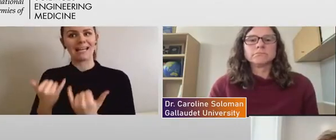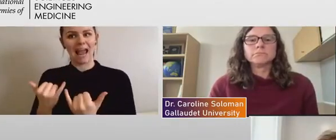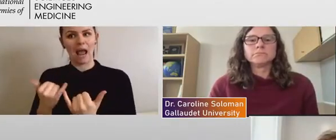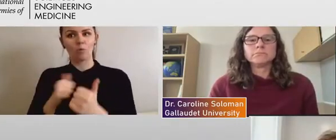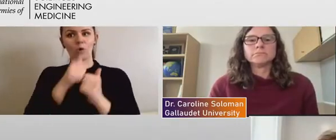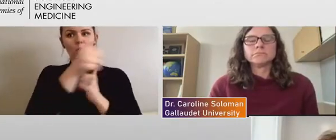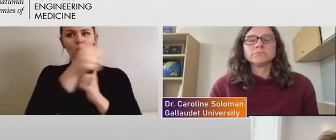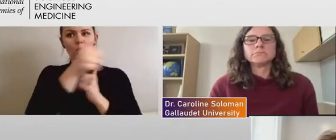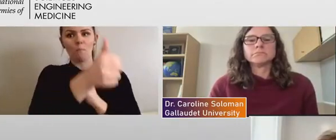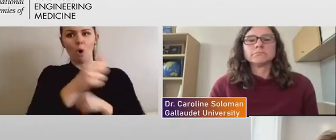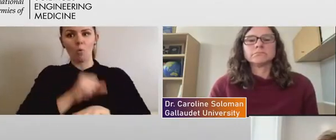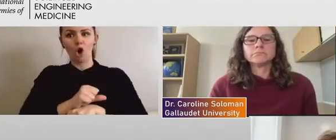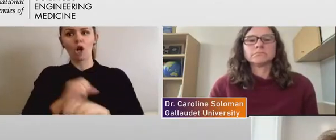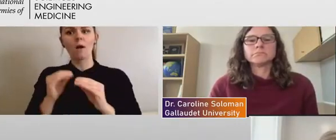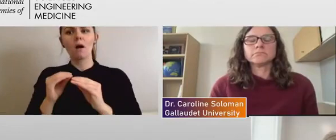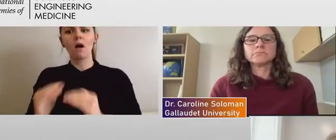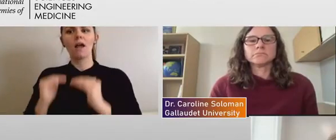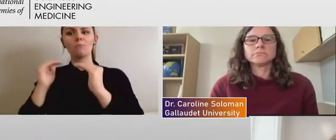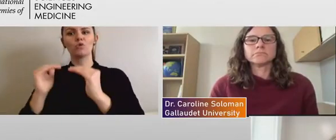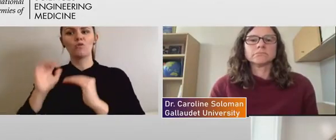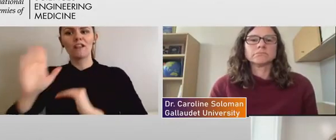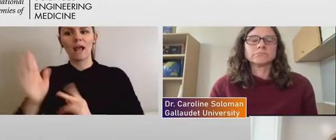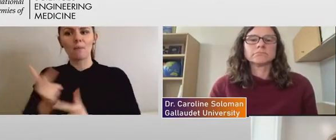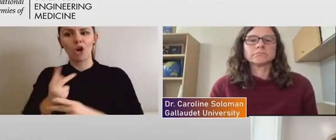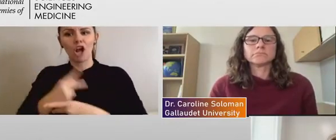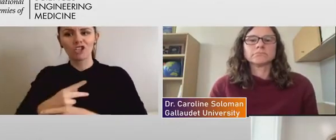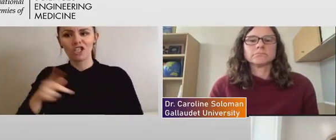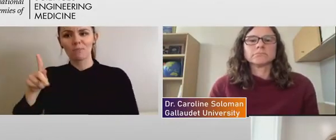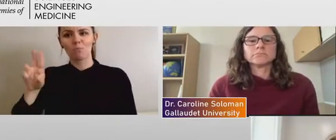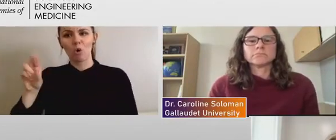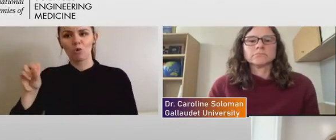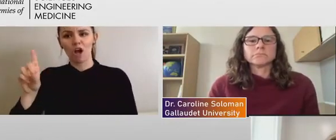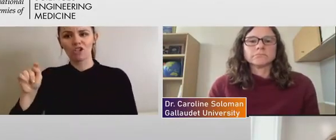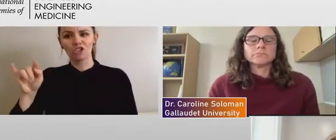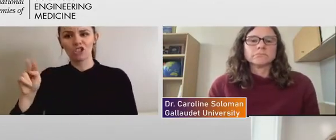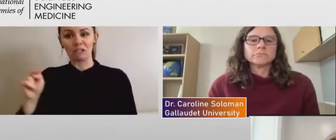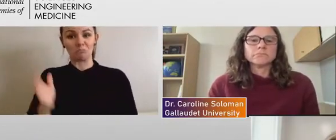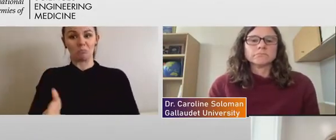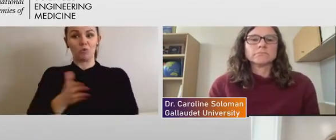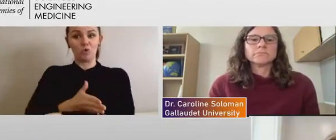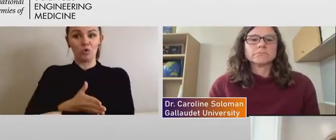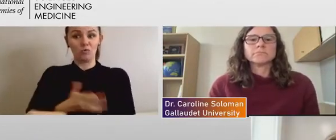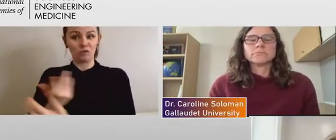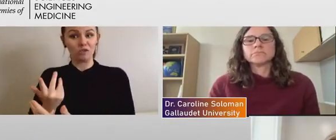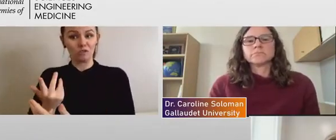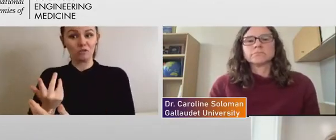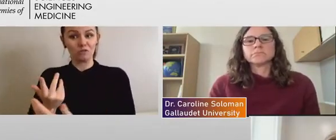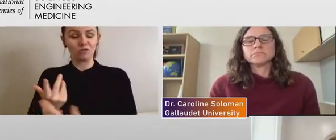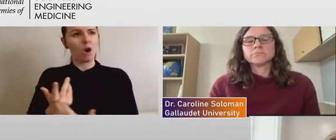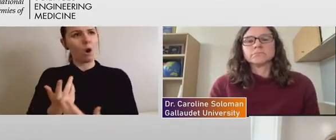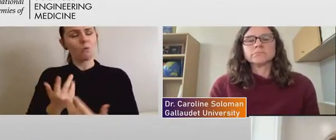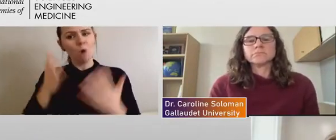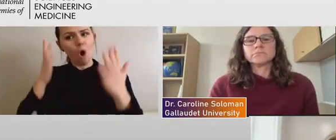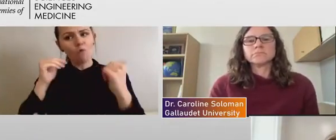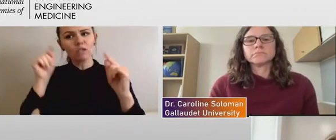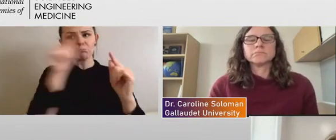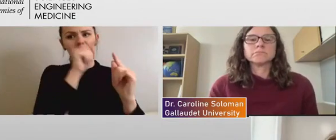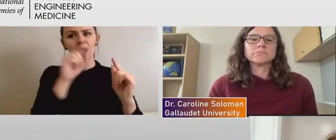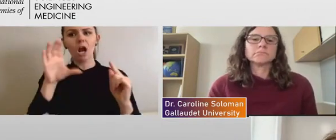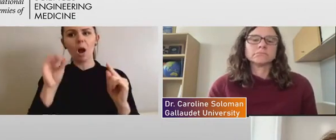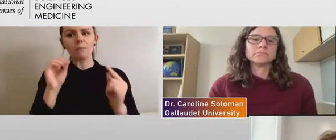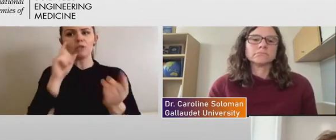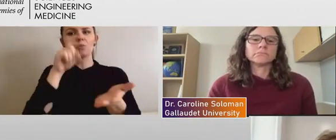home. And, um, so hopefully companies will see the value of it as well and, uh, work to maintain it.